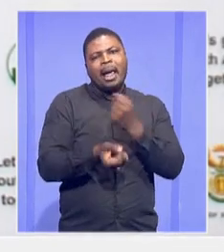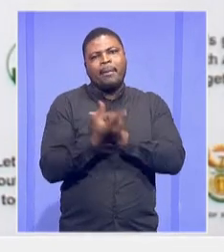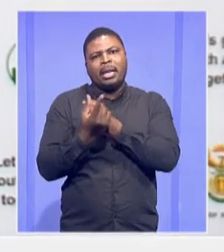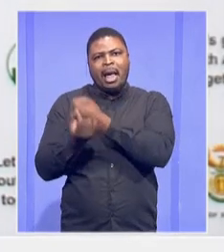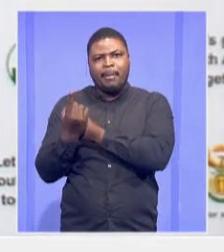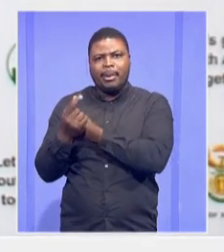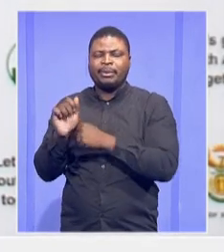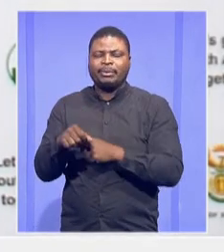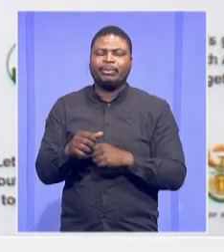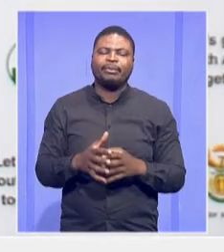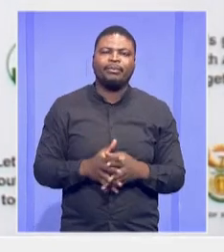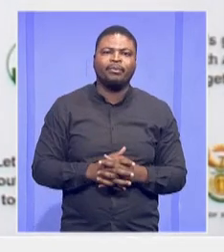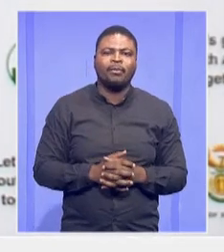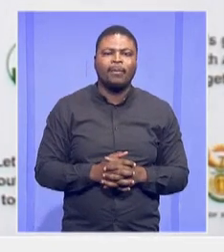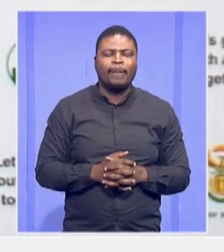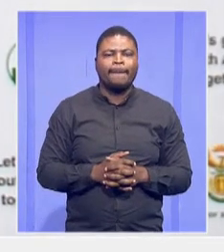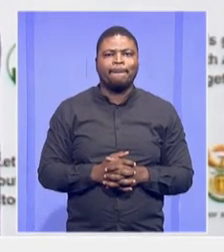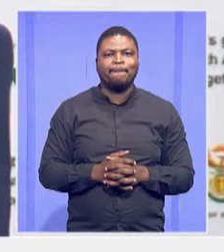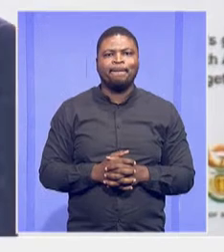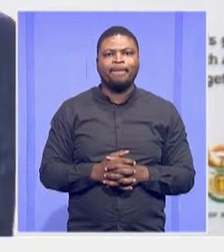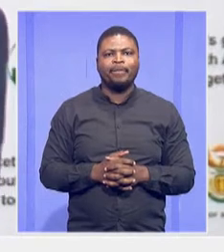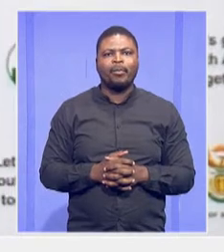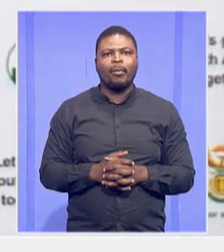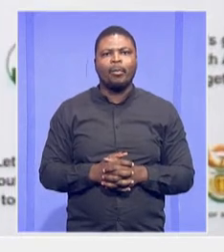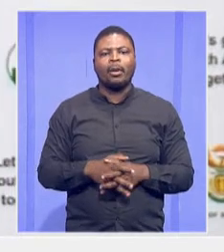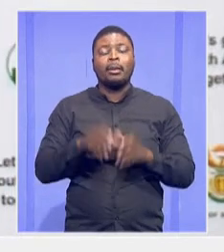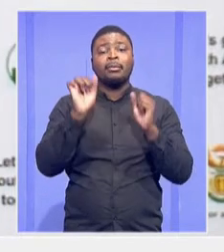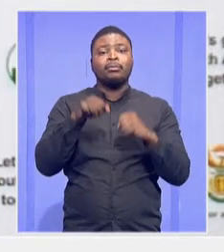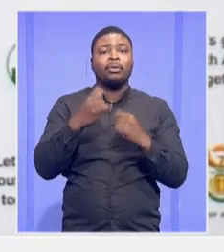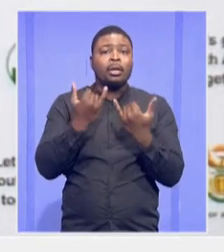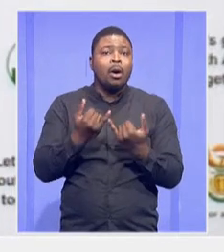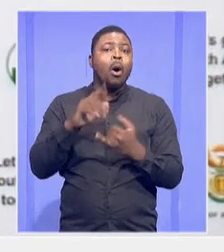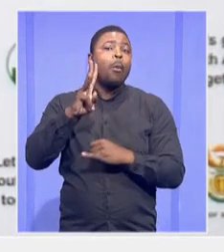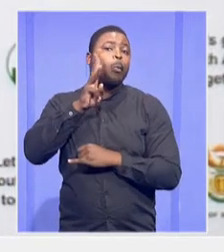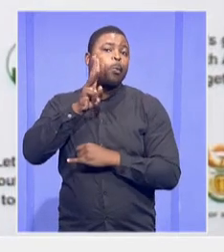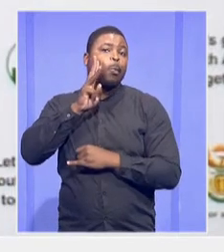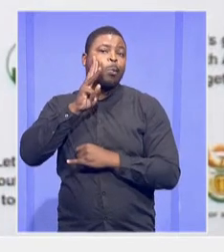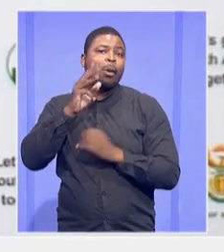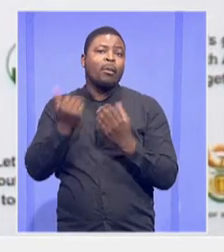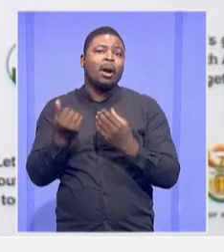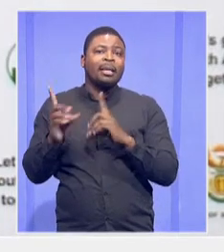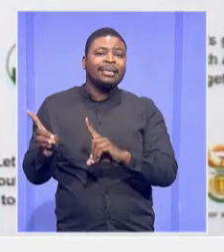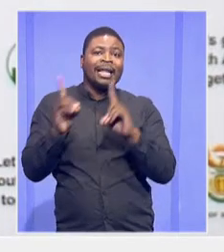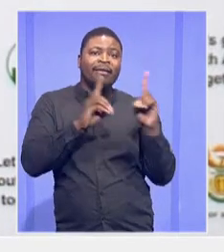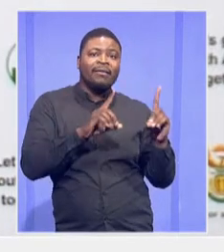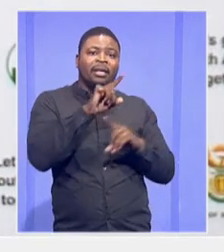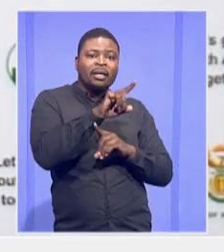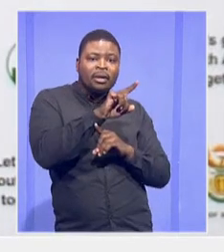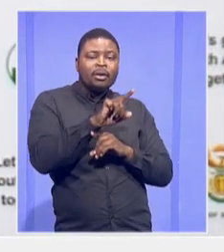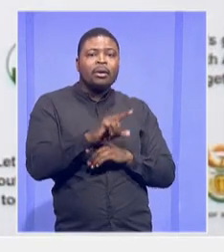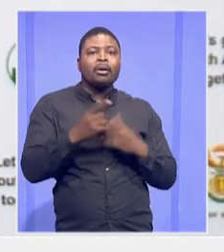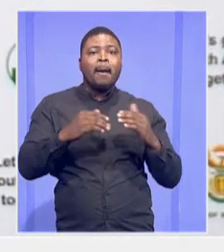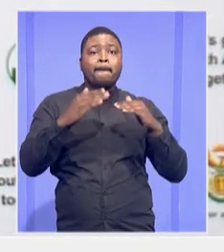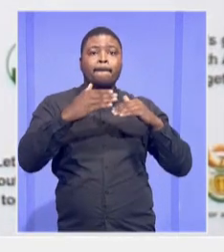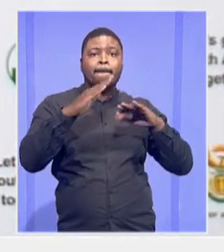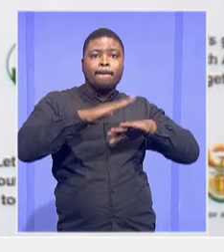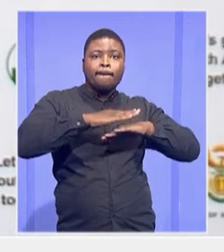And then, again, in terms of water supply, the baseline was 1,117.